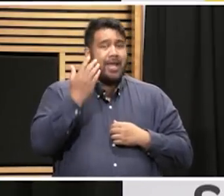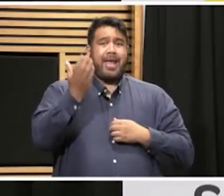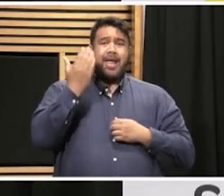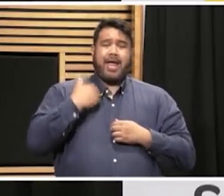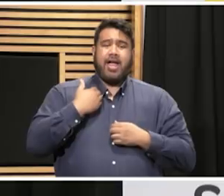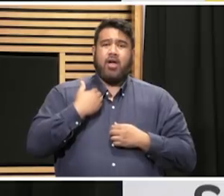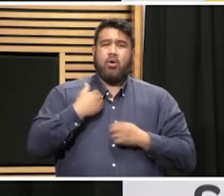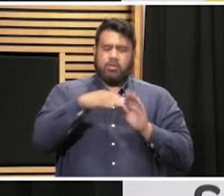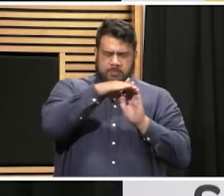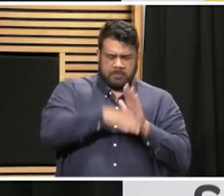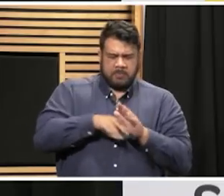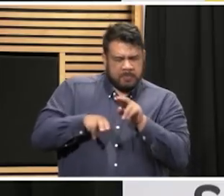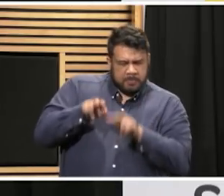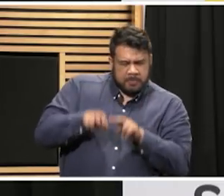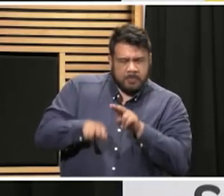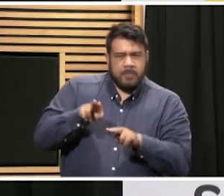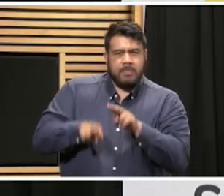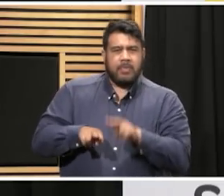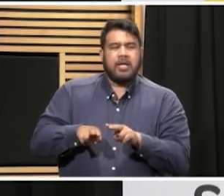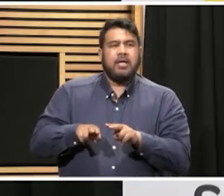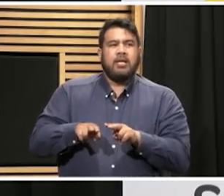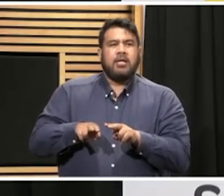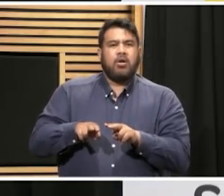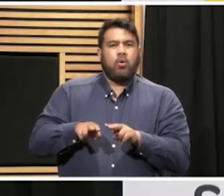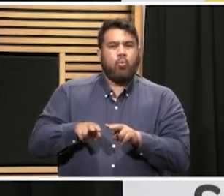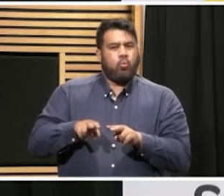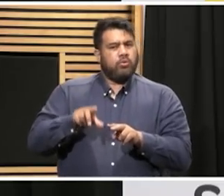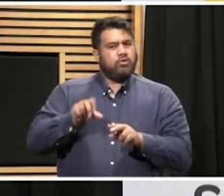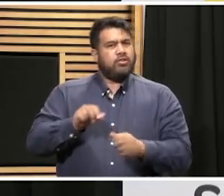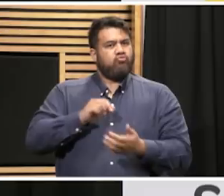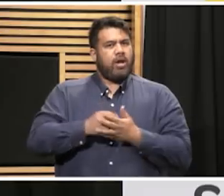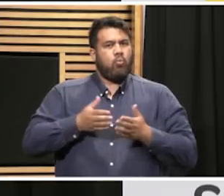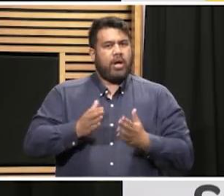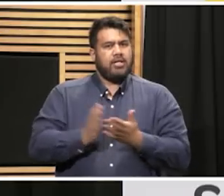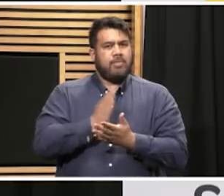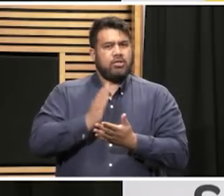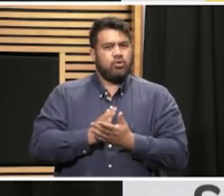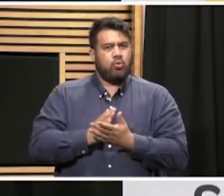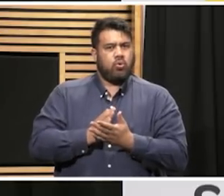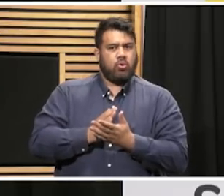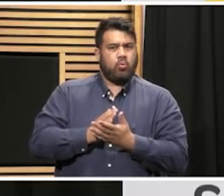when they came in. So there were good precautions taken for if that person had had influenza.